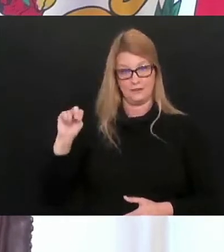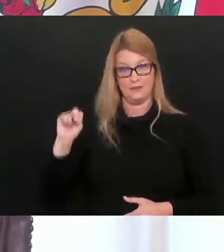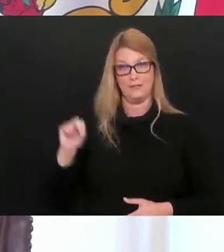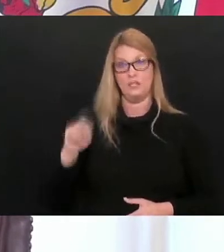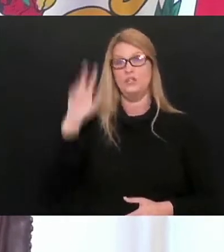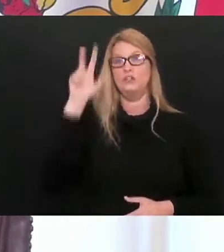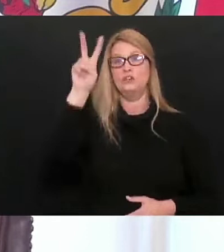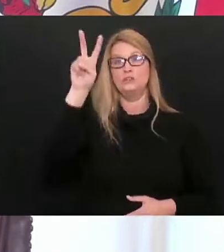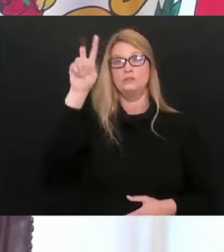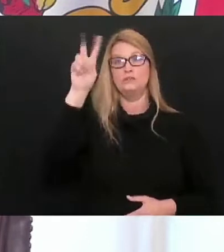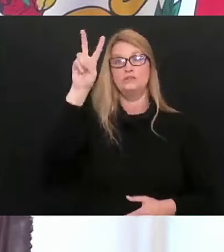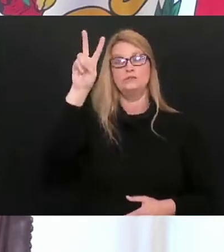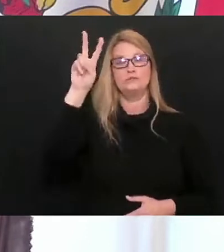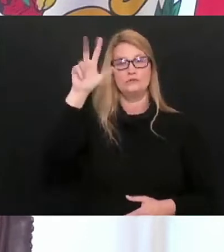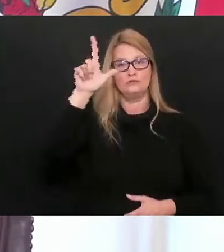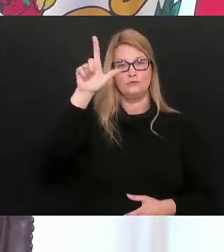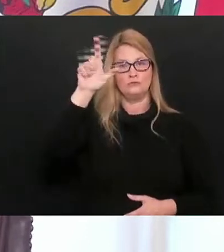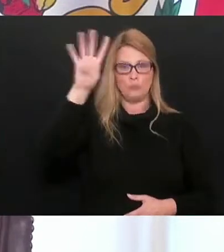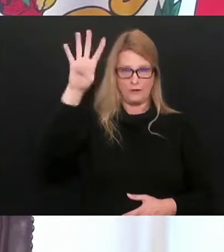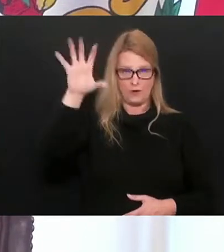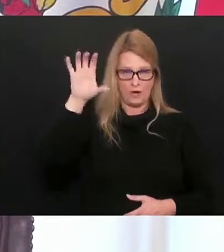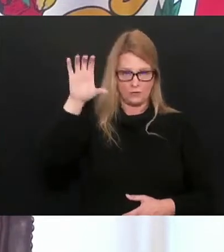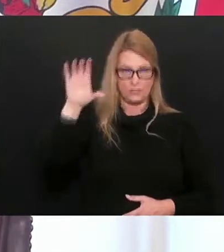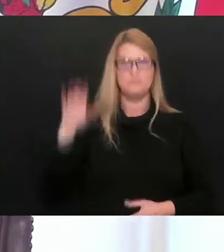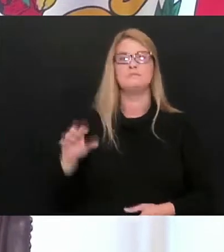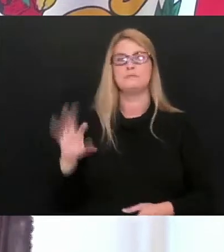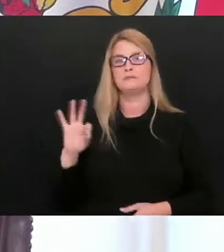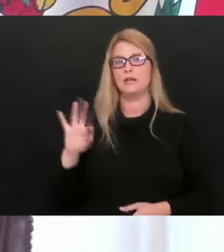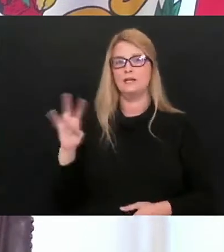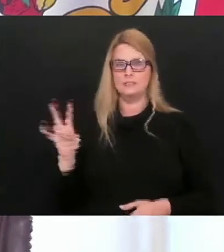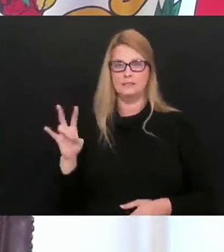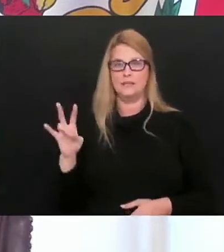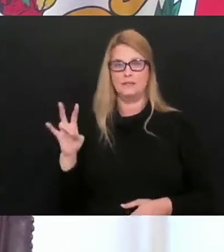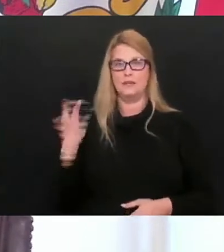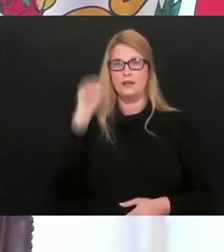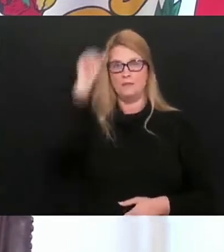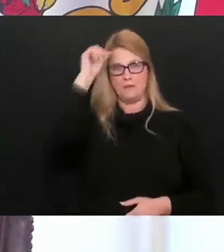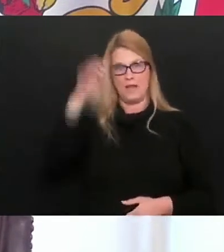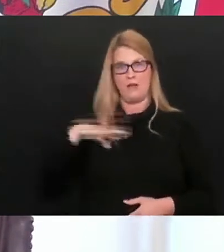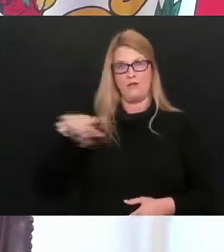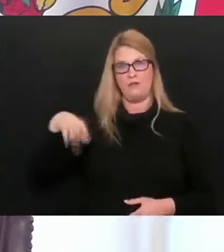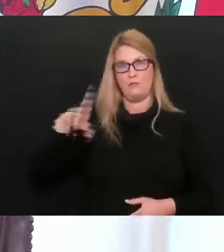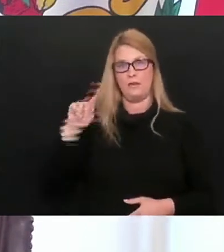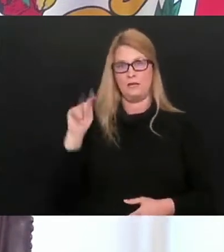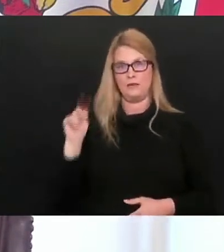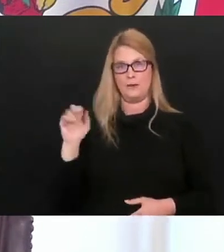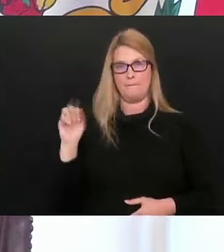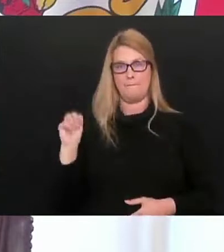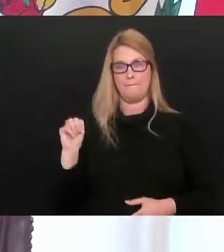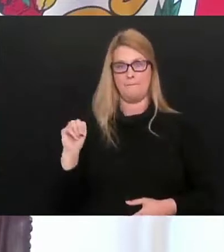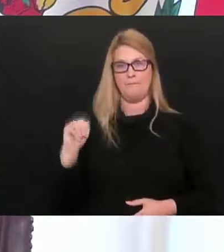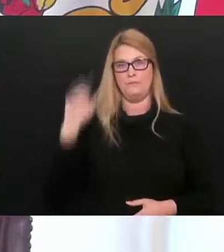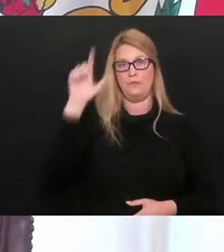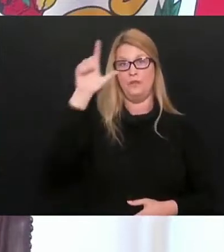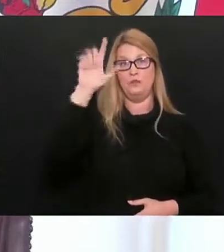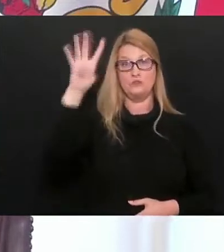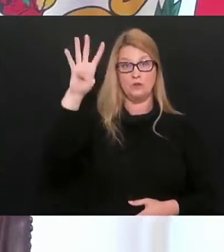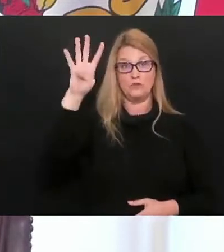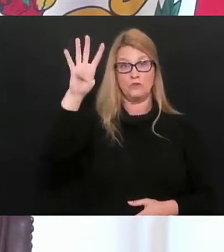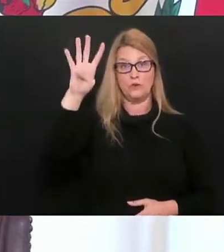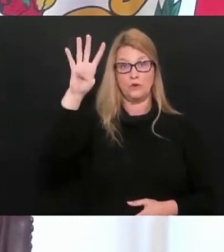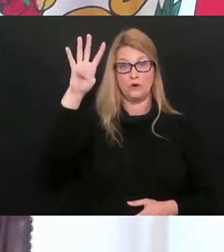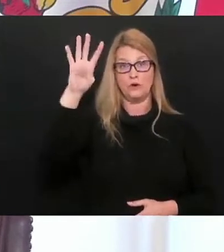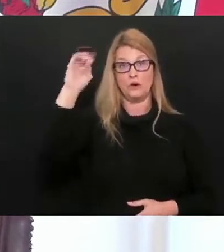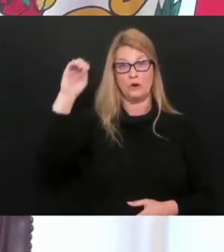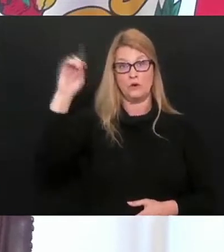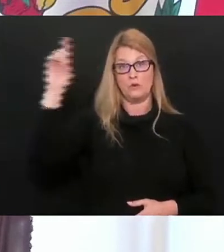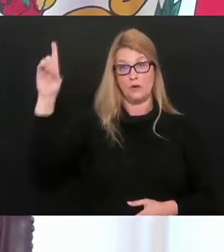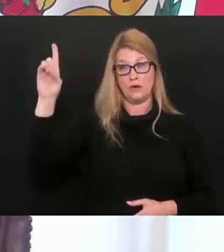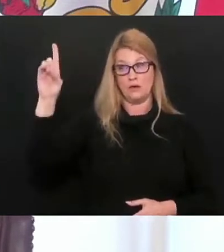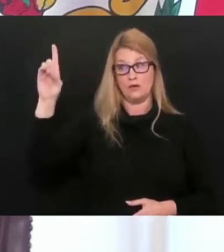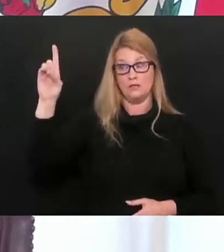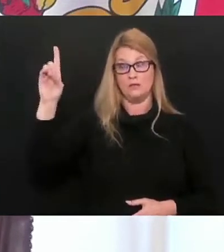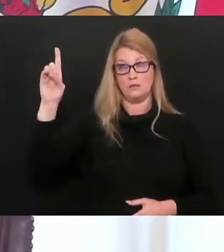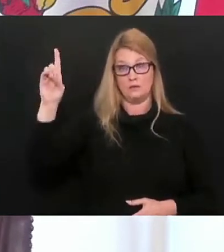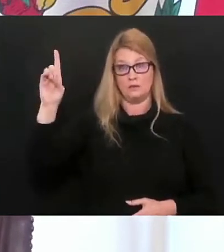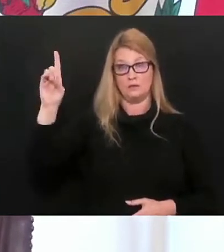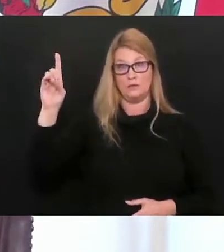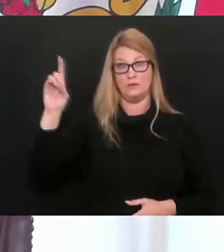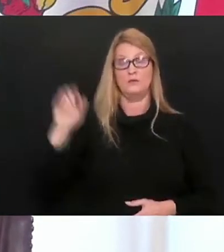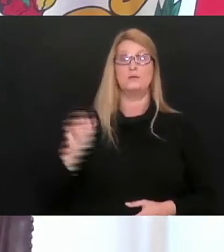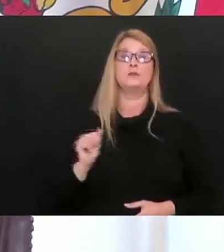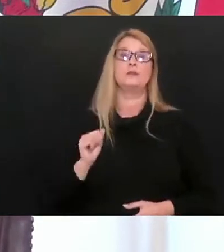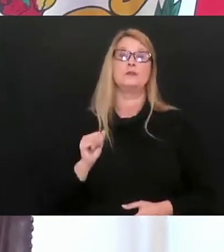,401st